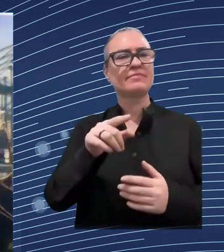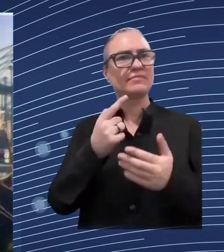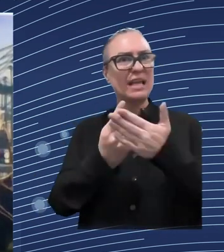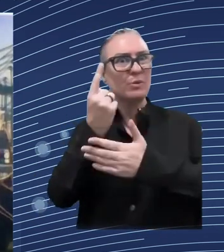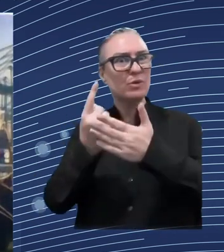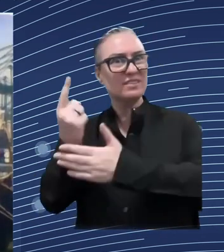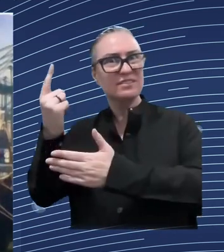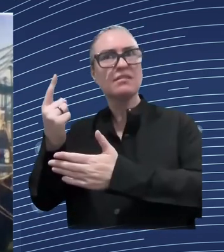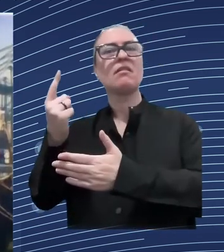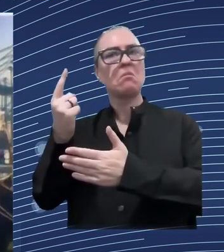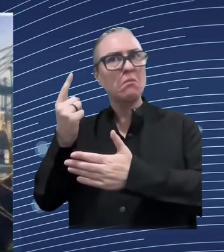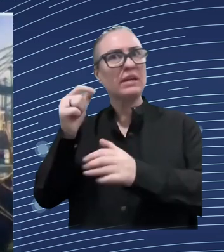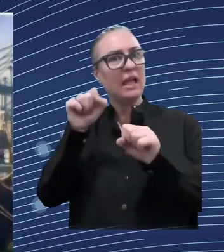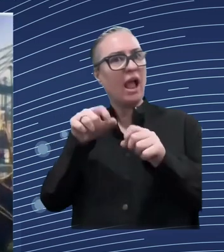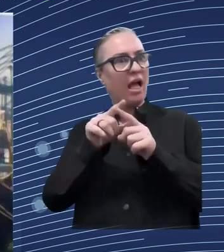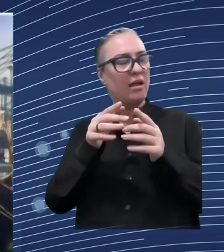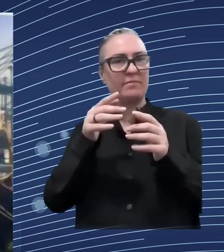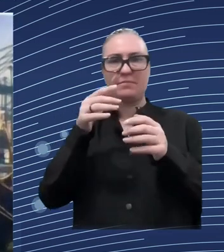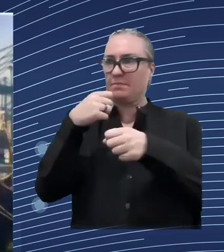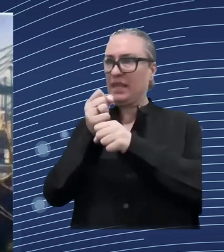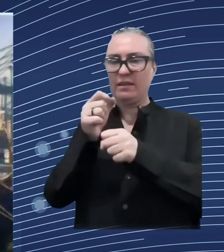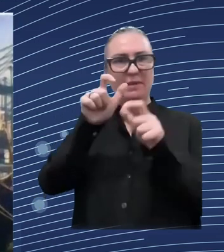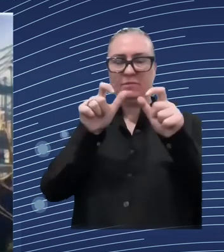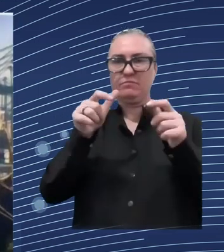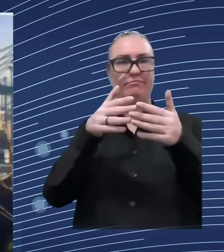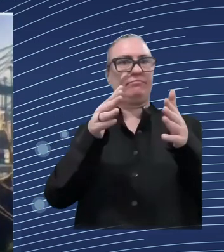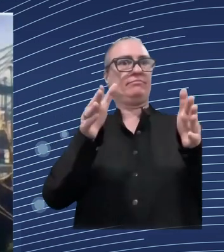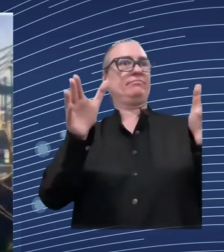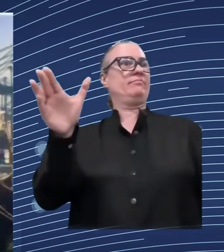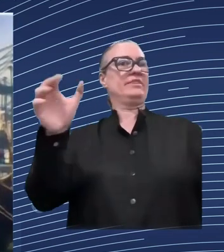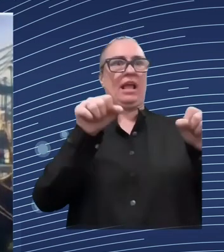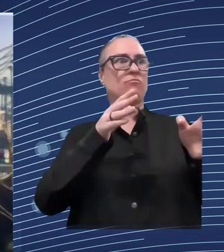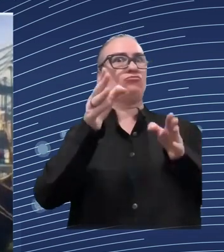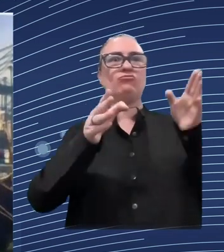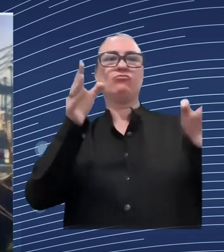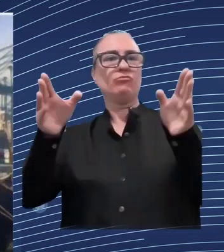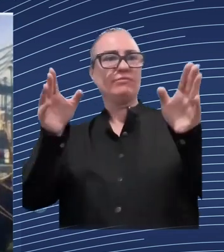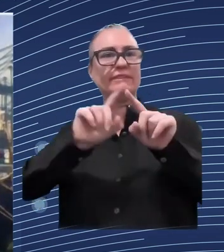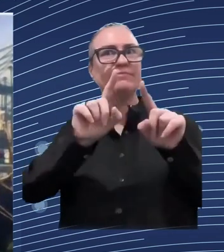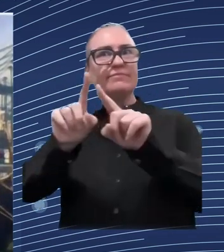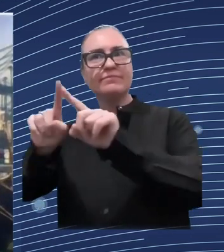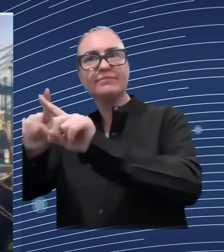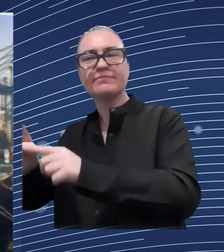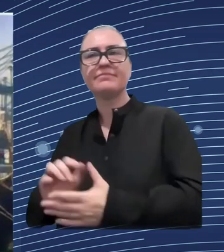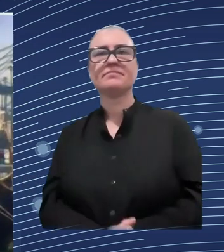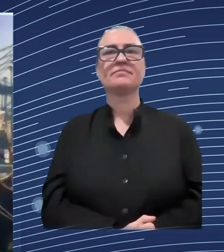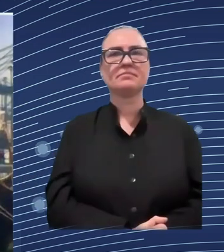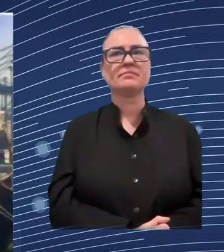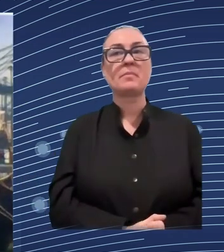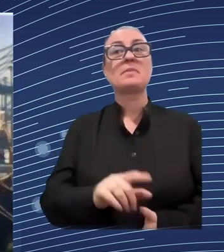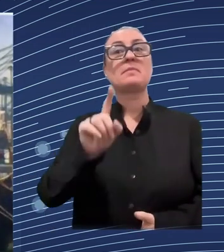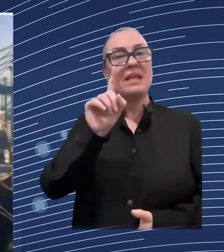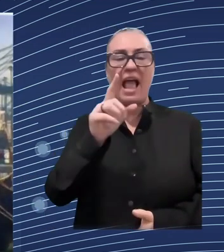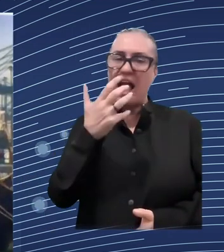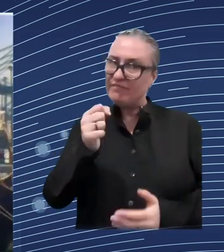coding schools but there are some estimates that in five years nobody will need to go to coding school anymore because those jobs will be done by artificial intelligence